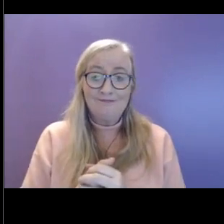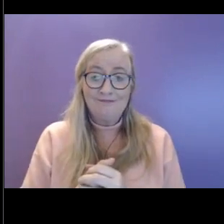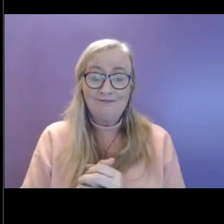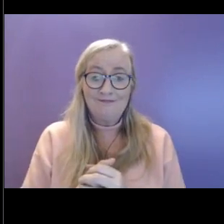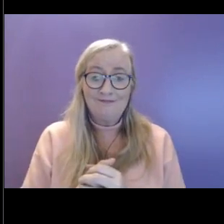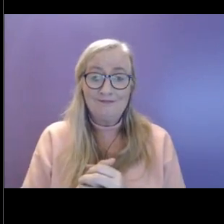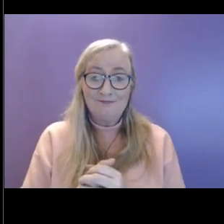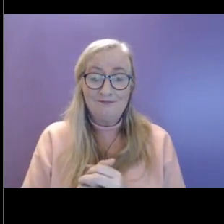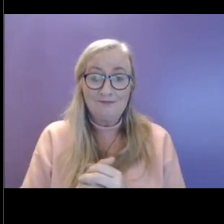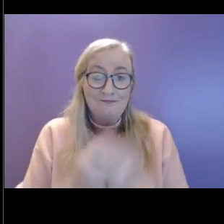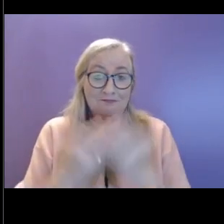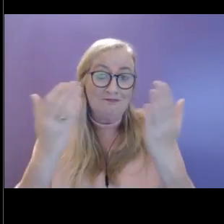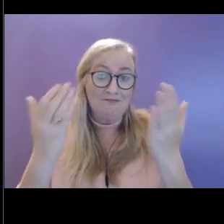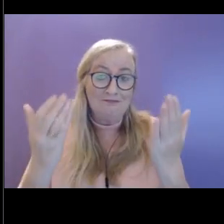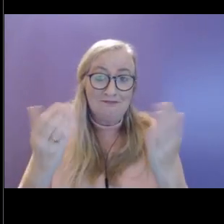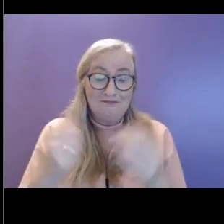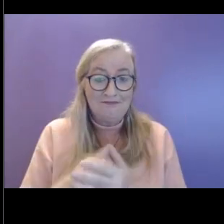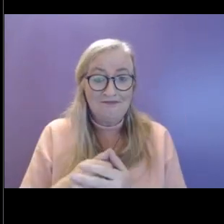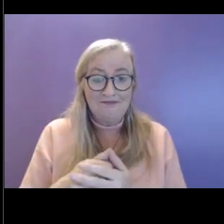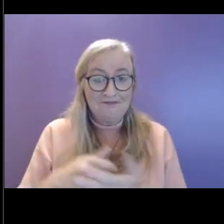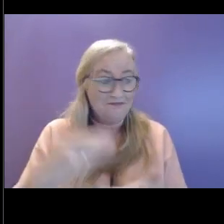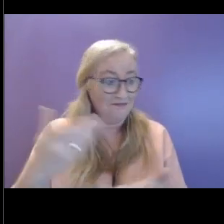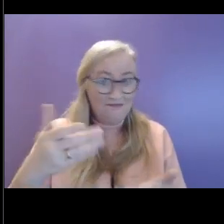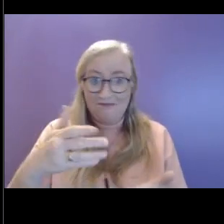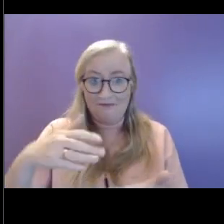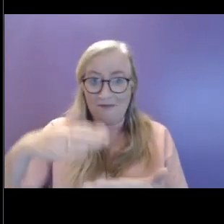No, the page that you're writing on.